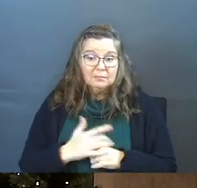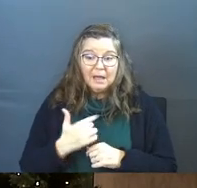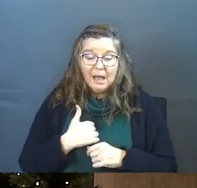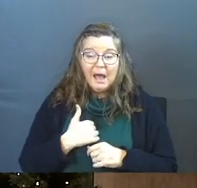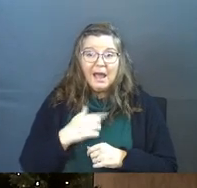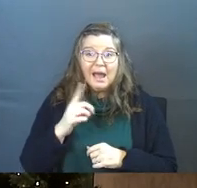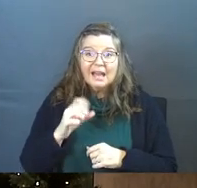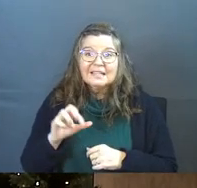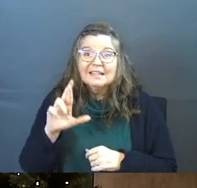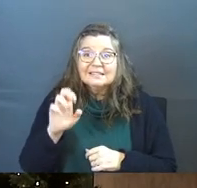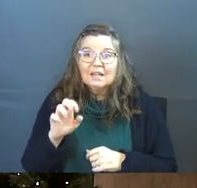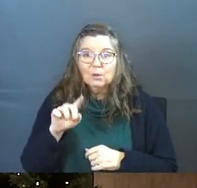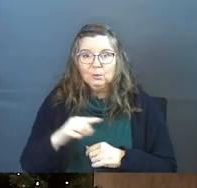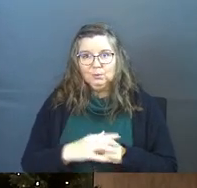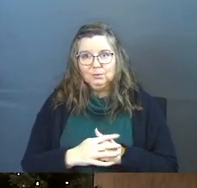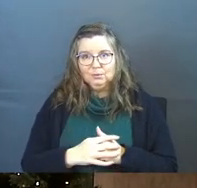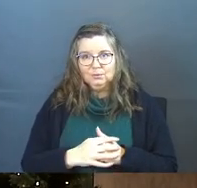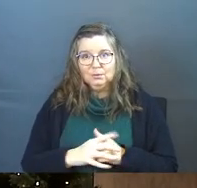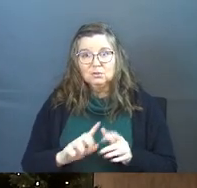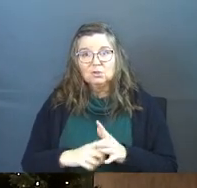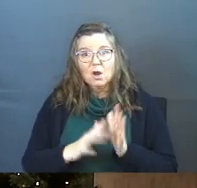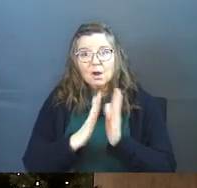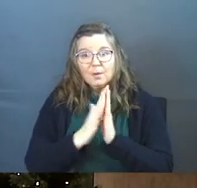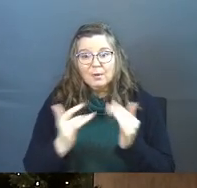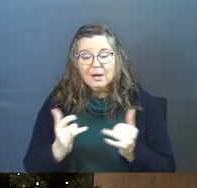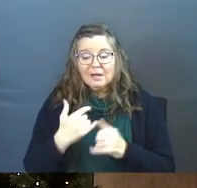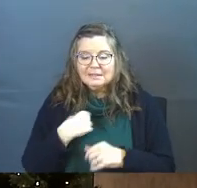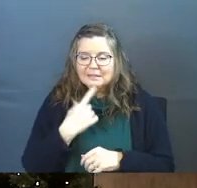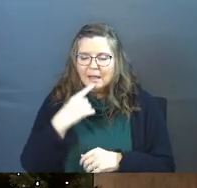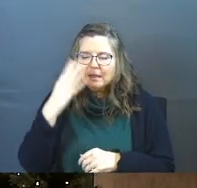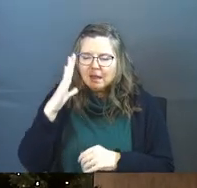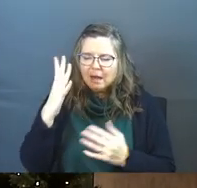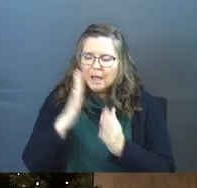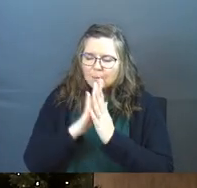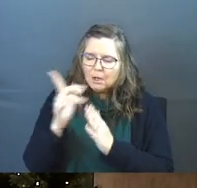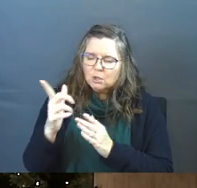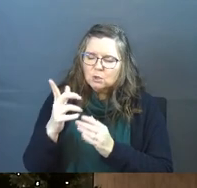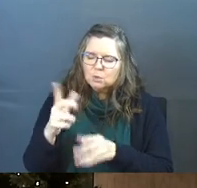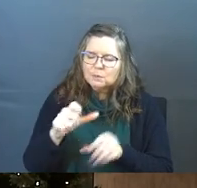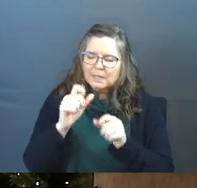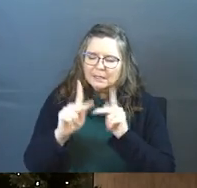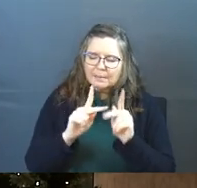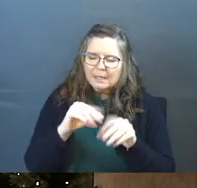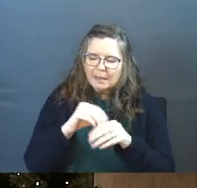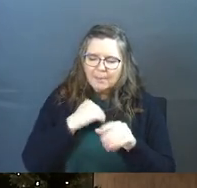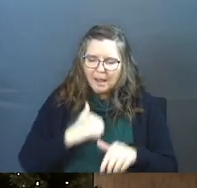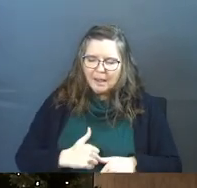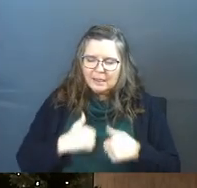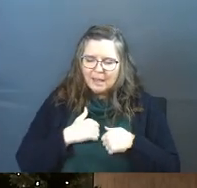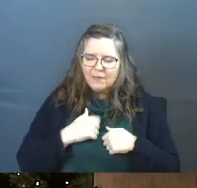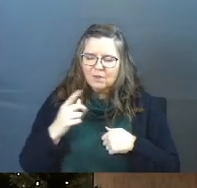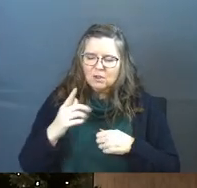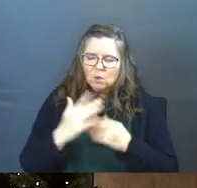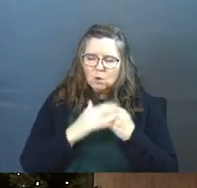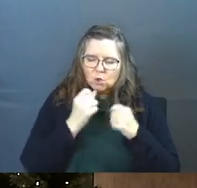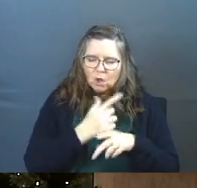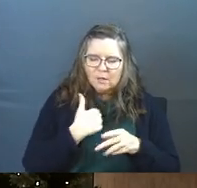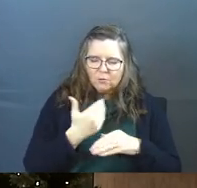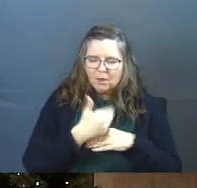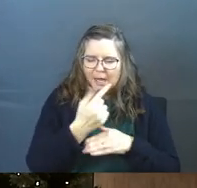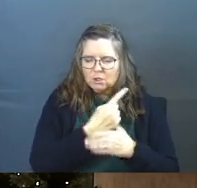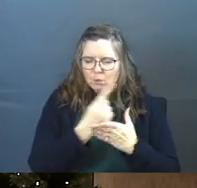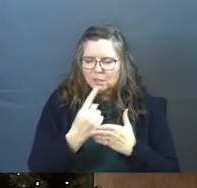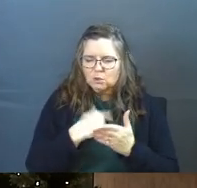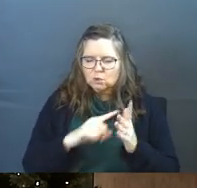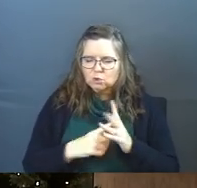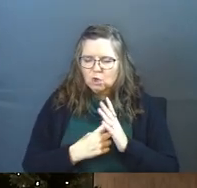I dare you. Start praying right now. Say, God, I pray that you would take some people in my life and that you would cause them over the